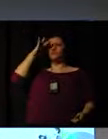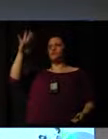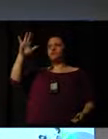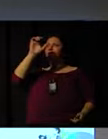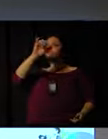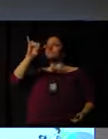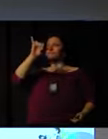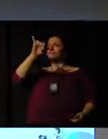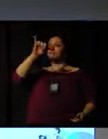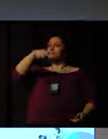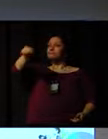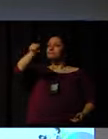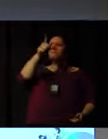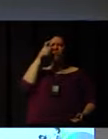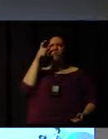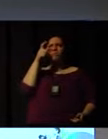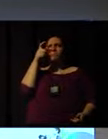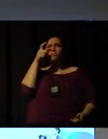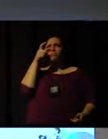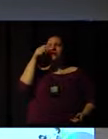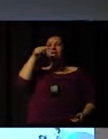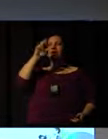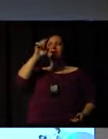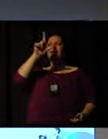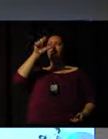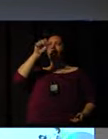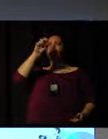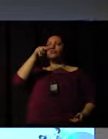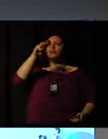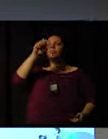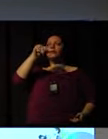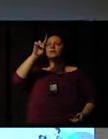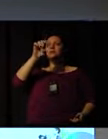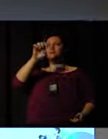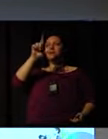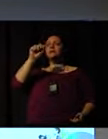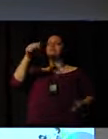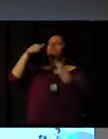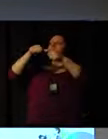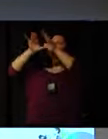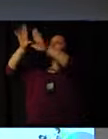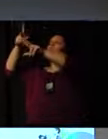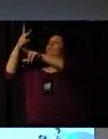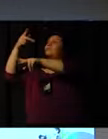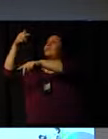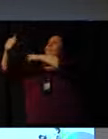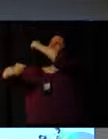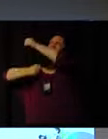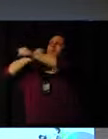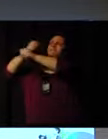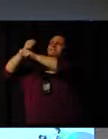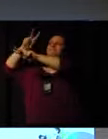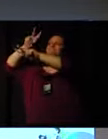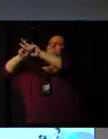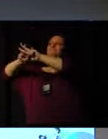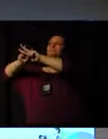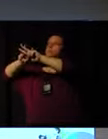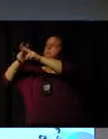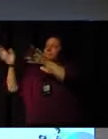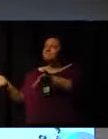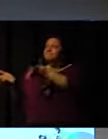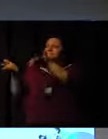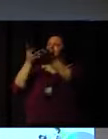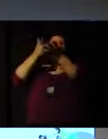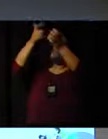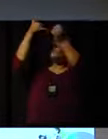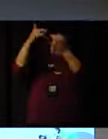you look at Nelson Mandela, who gave up 27 years of his life to be in prison for a cause, we need to inspire young people.